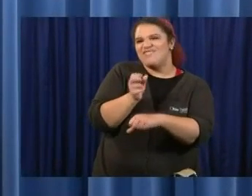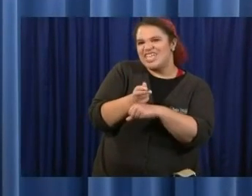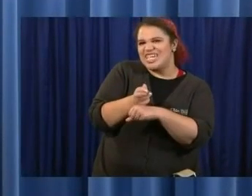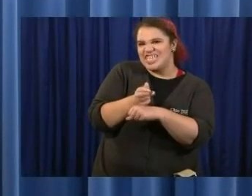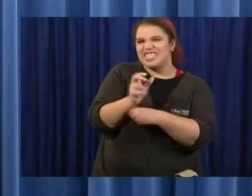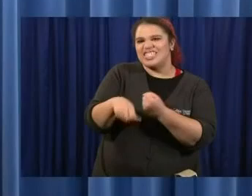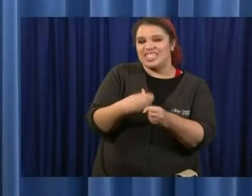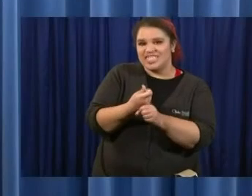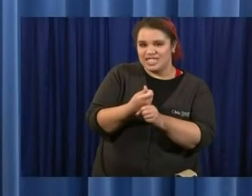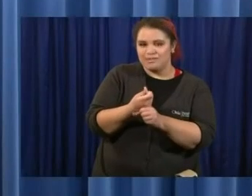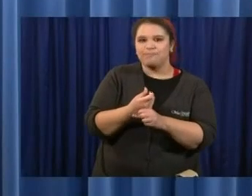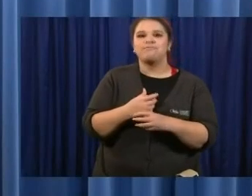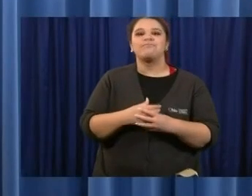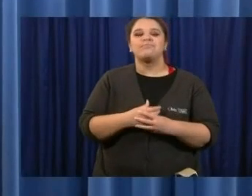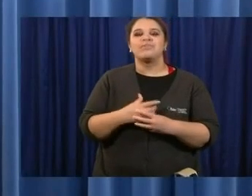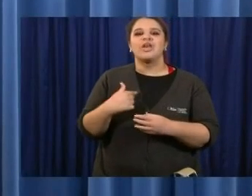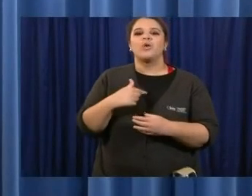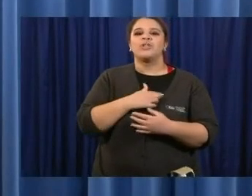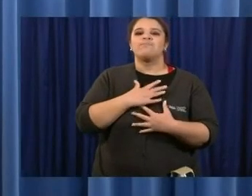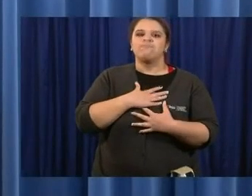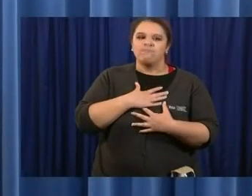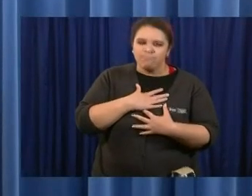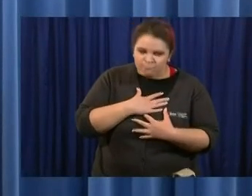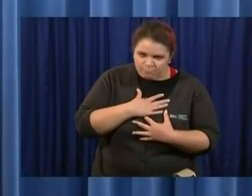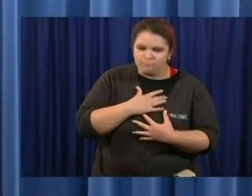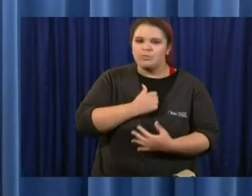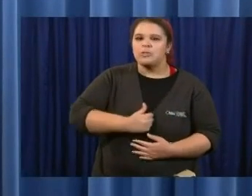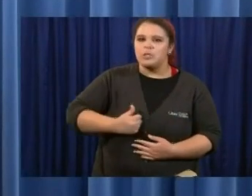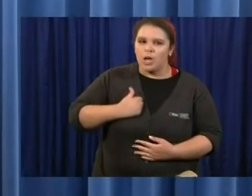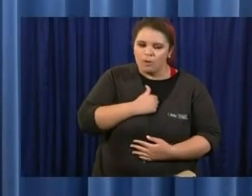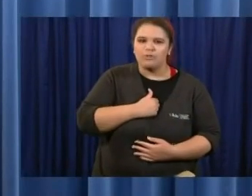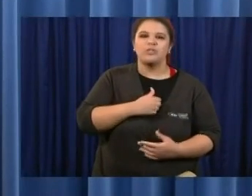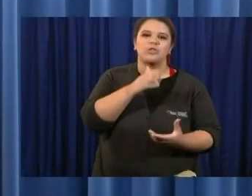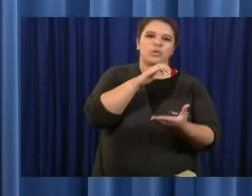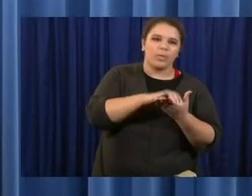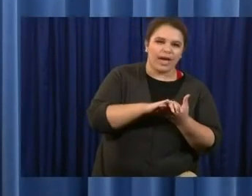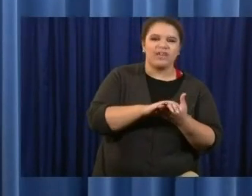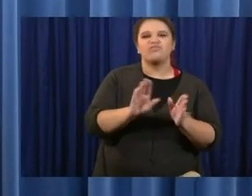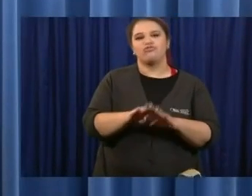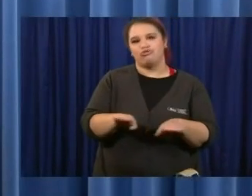and their children, Dave, Donna, Sharon, and Mike.